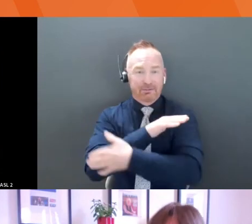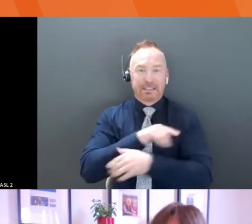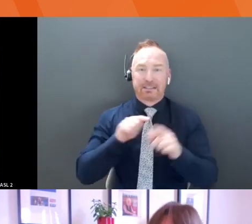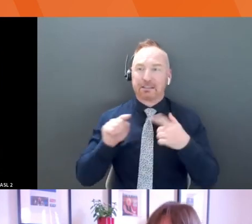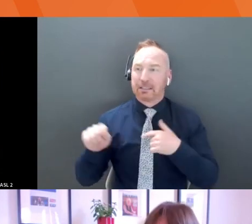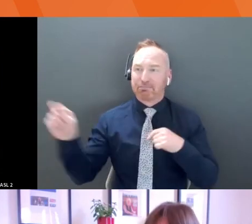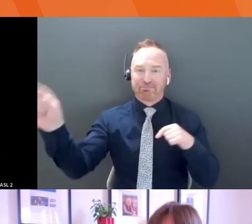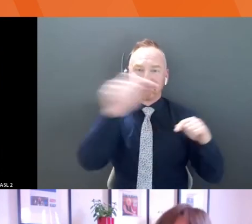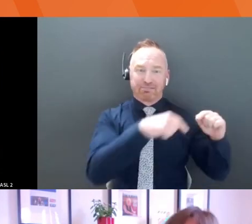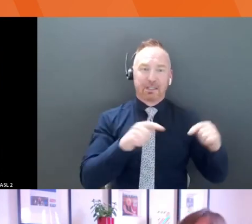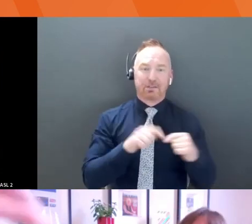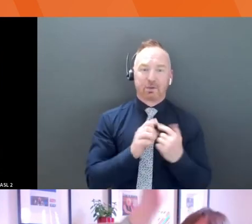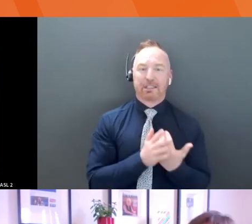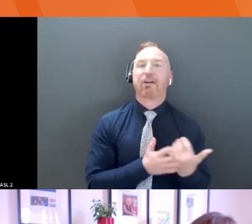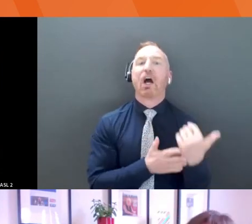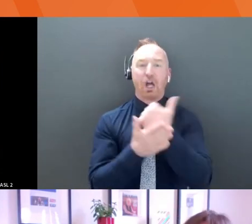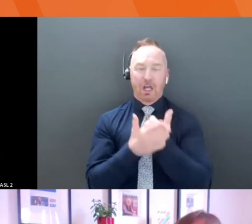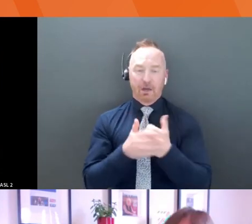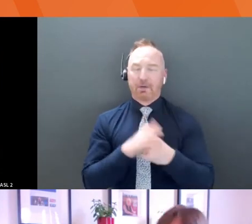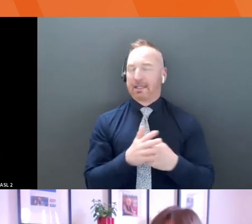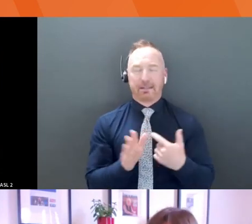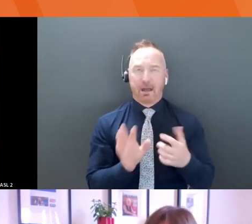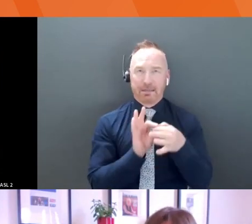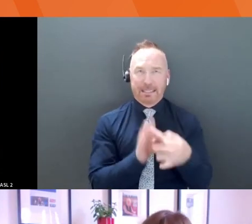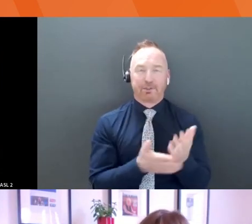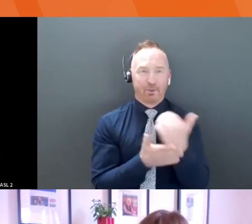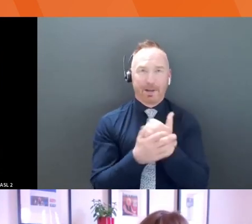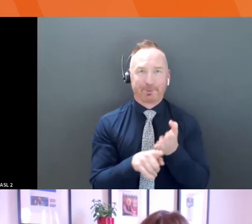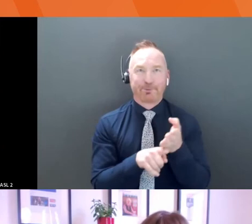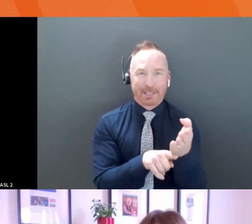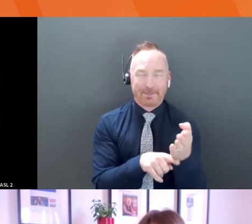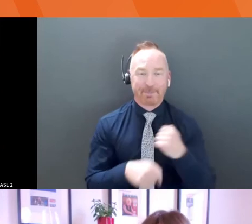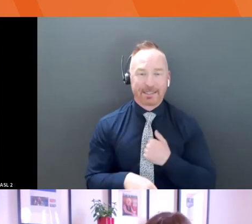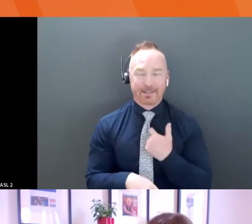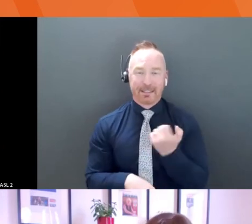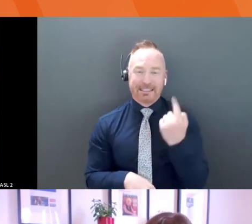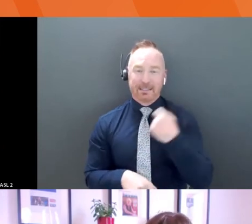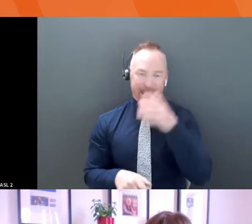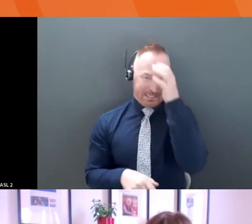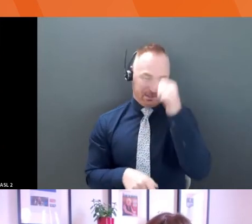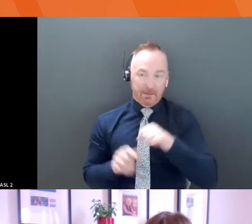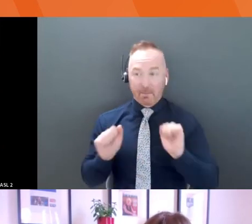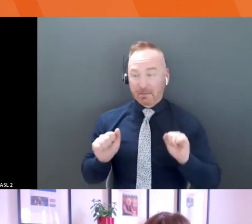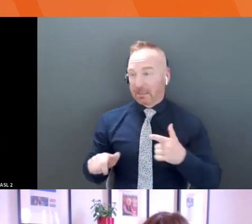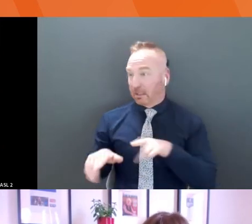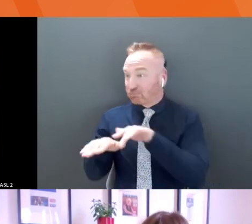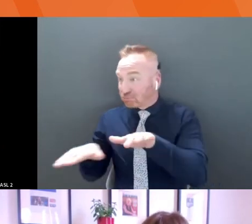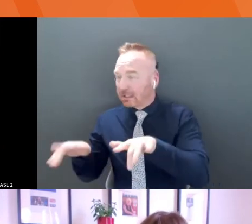space, but so that's not revenue stream, but anyway, you know what I'm saying? You're finding a new space that might bring you into a new target audience.